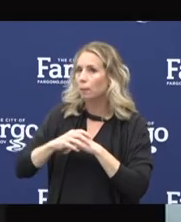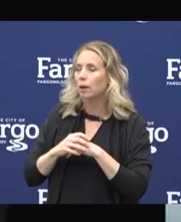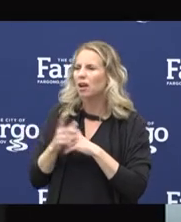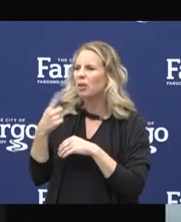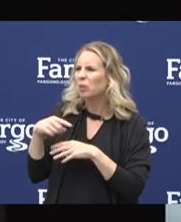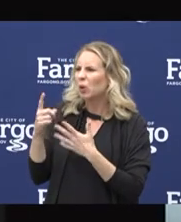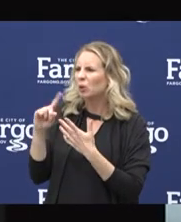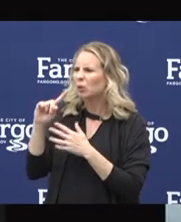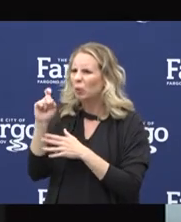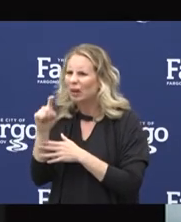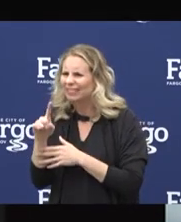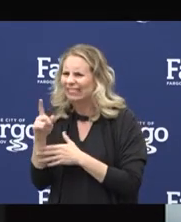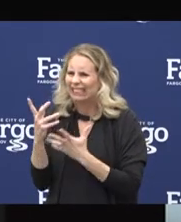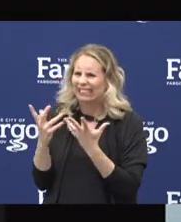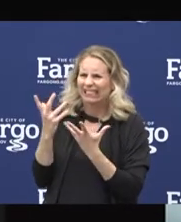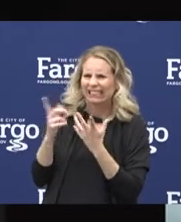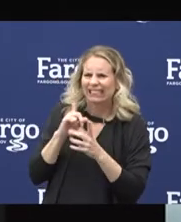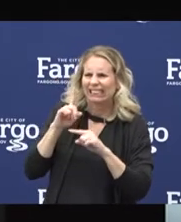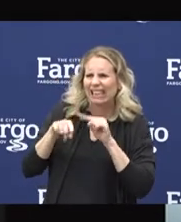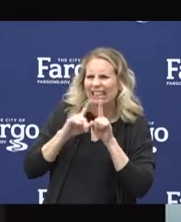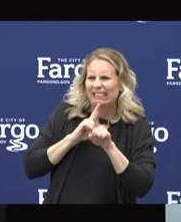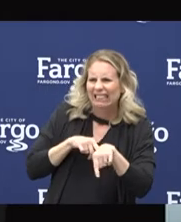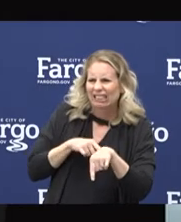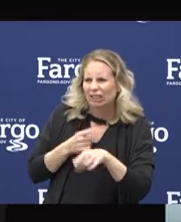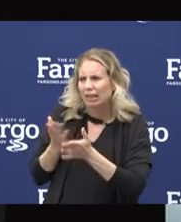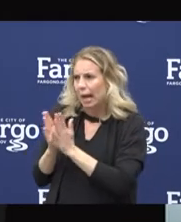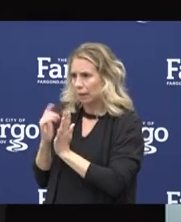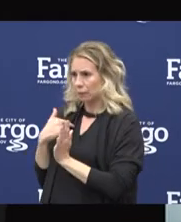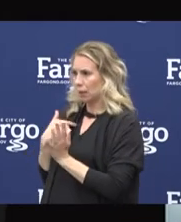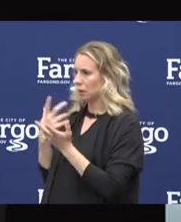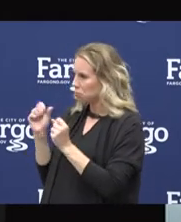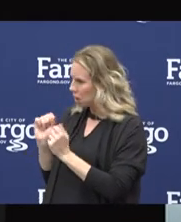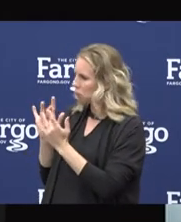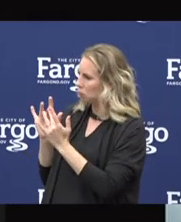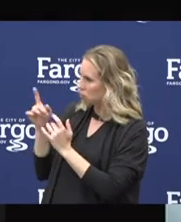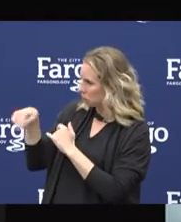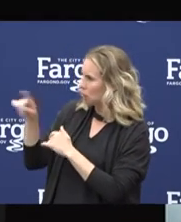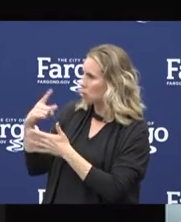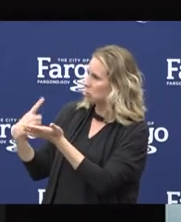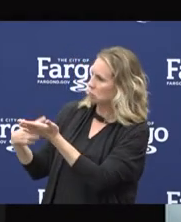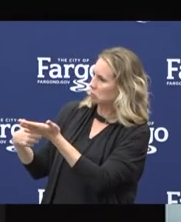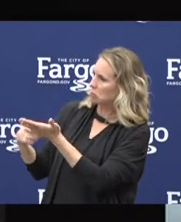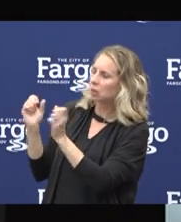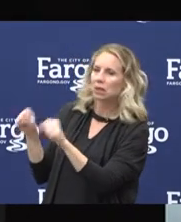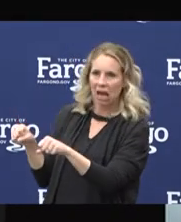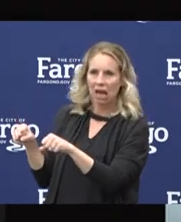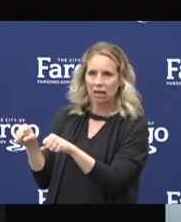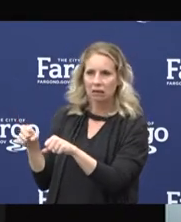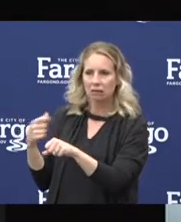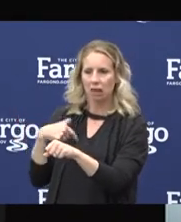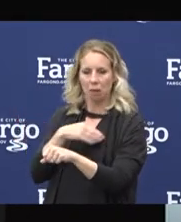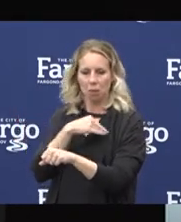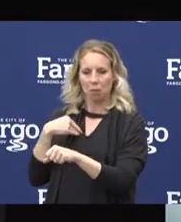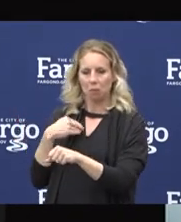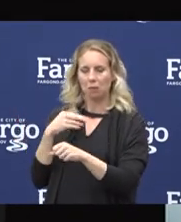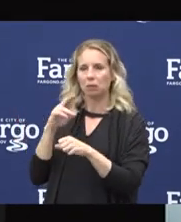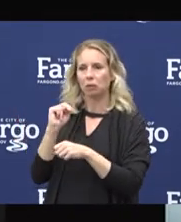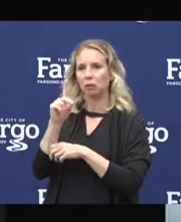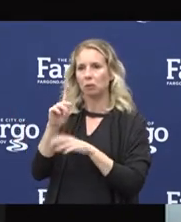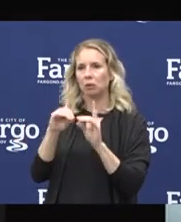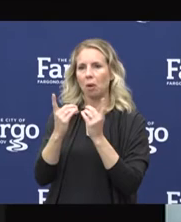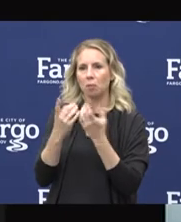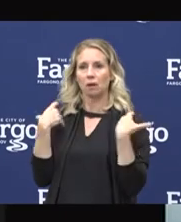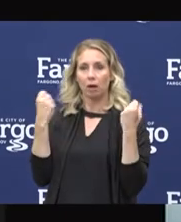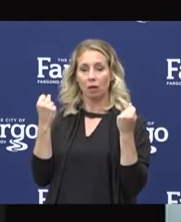questions that they're not able to answer to me, so I'm able to reach out to them as a member of the North Dakota Department of Health and assist in training.